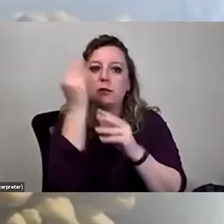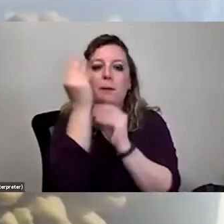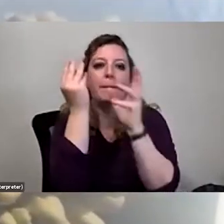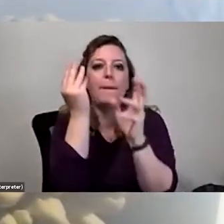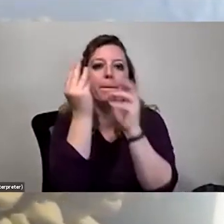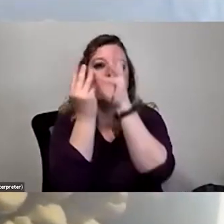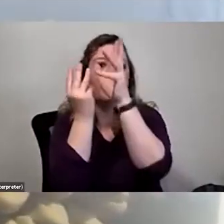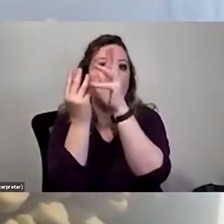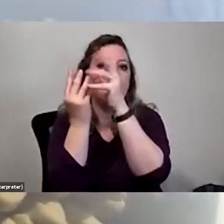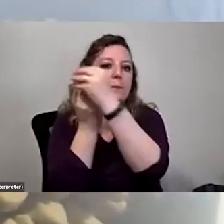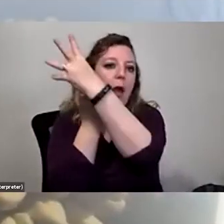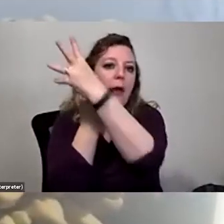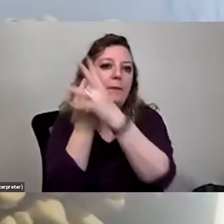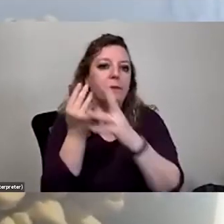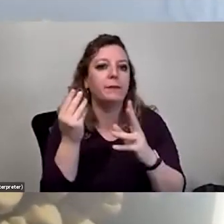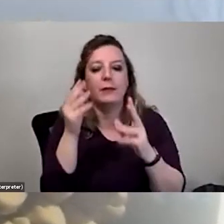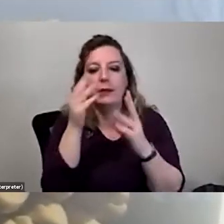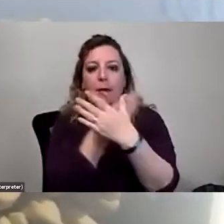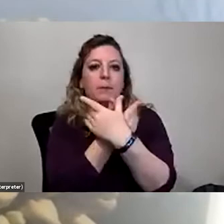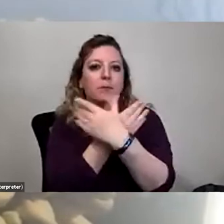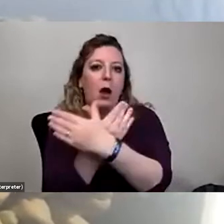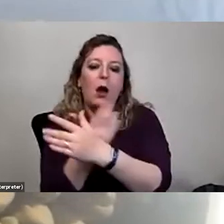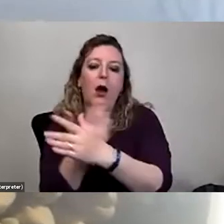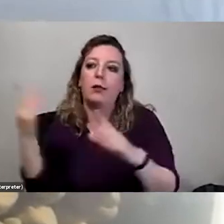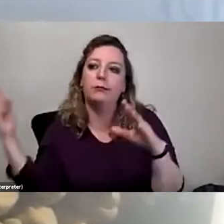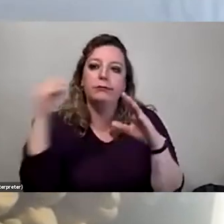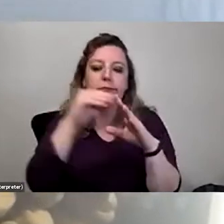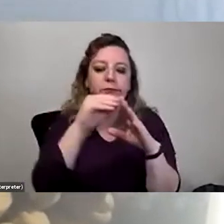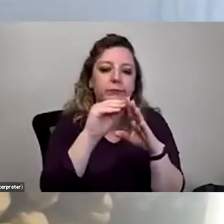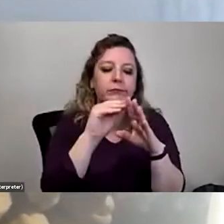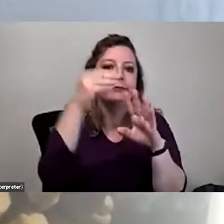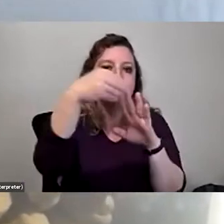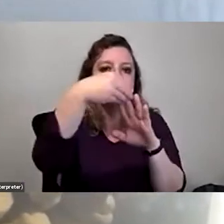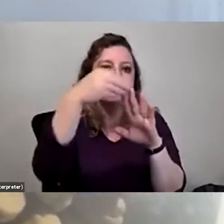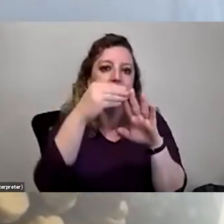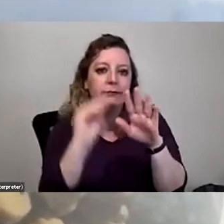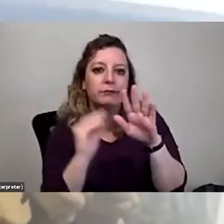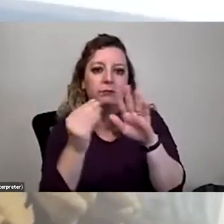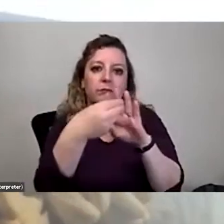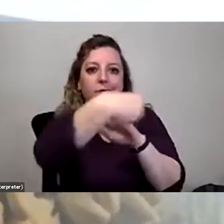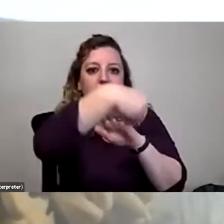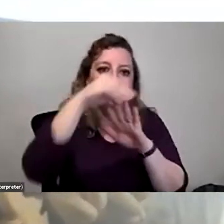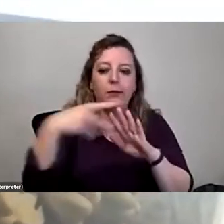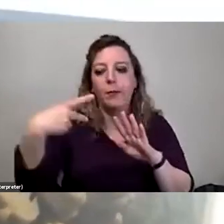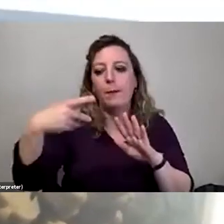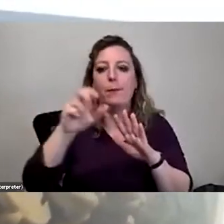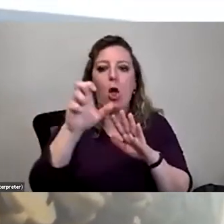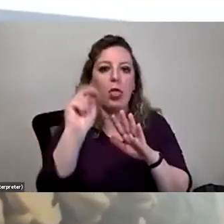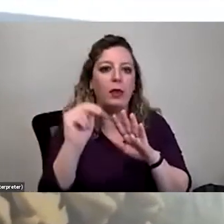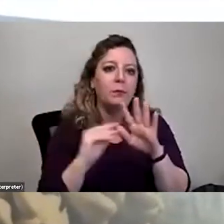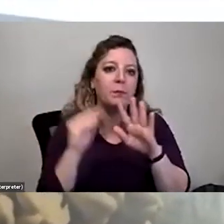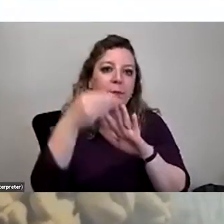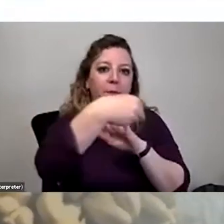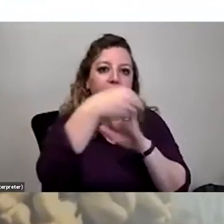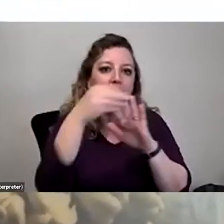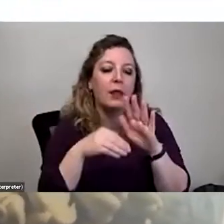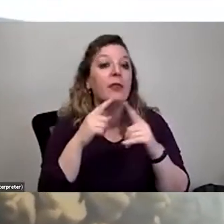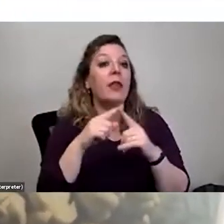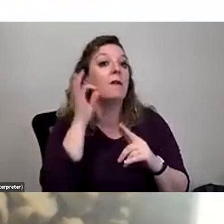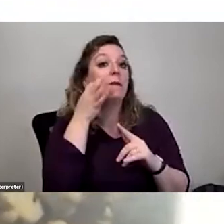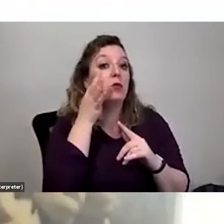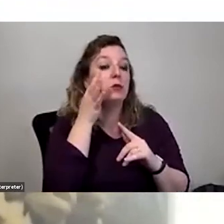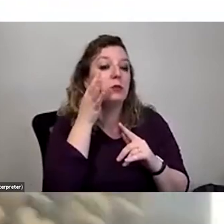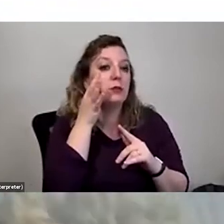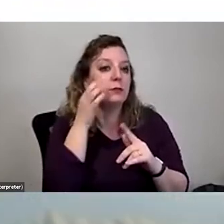little moth goes in and pollinates the flowers with pollen from, uh, another Joshua tree. And then a fruit will form and the fruit